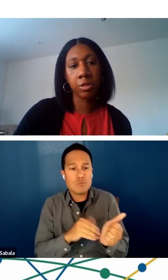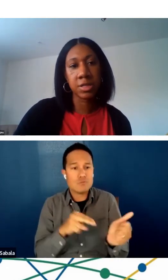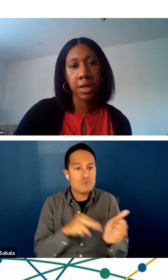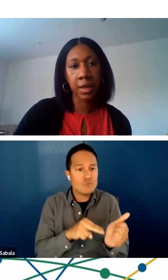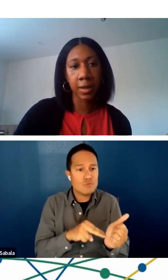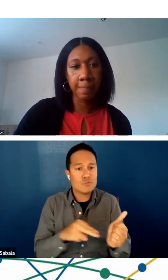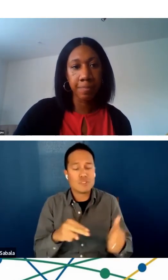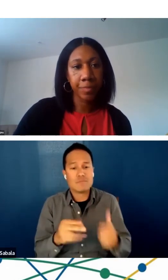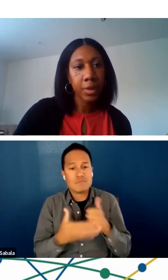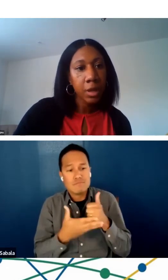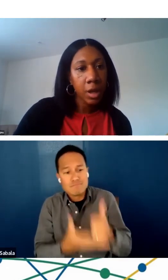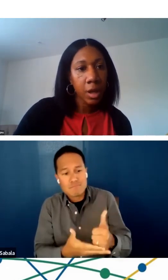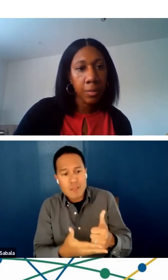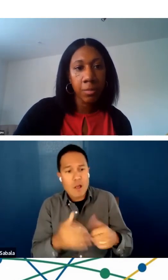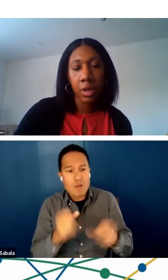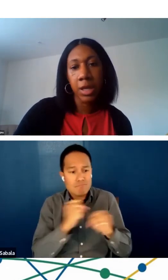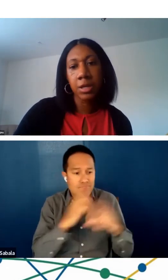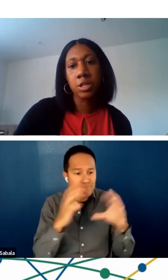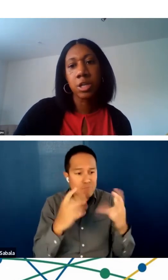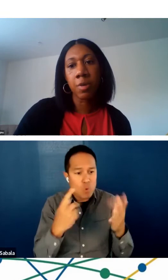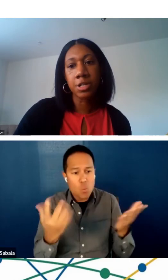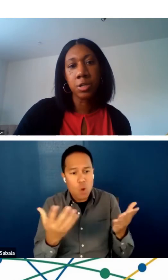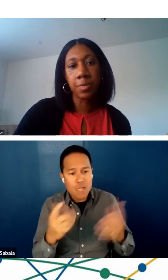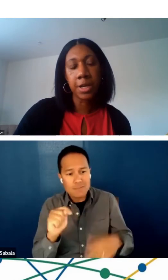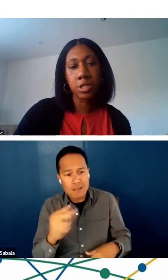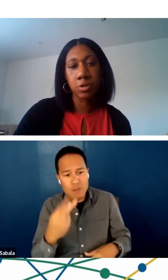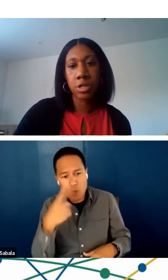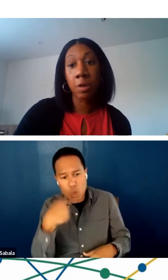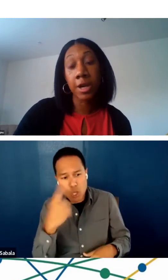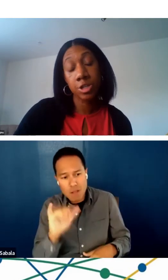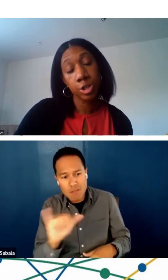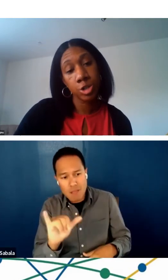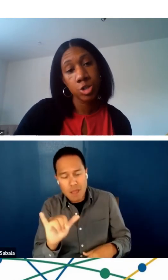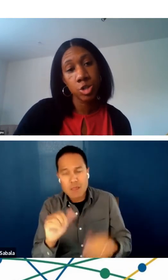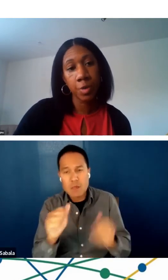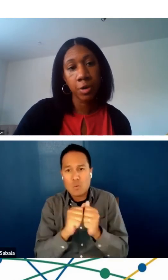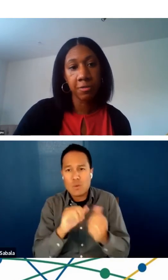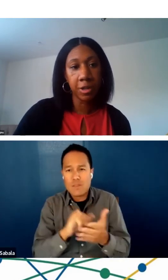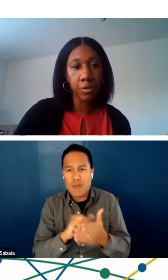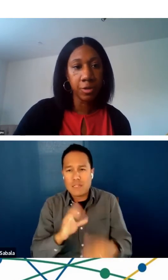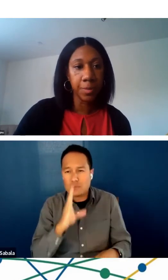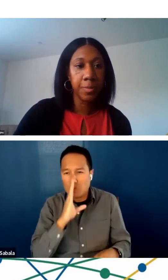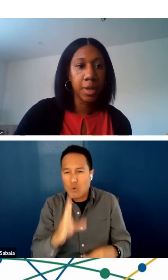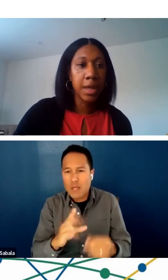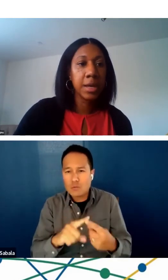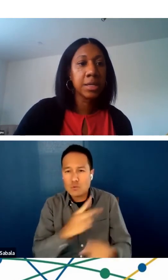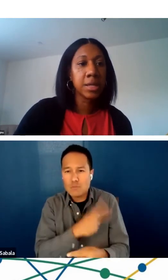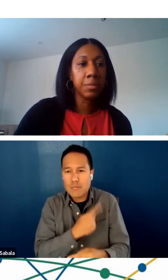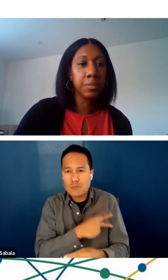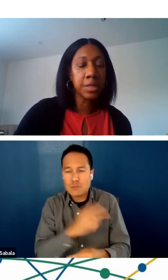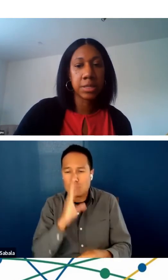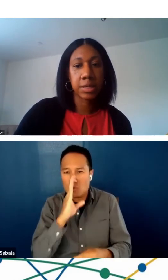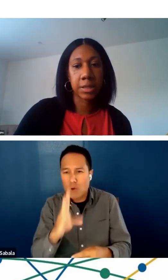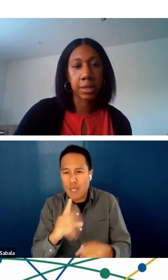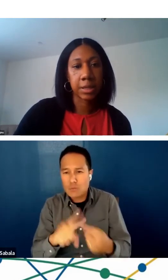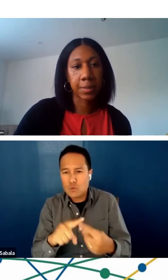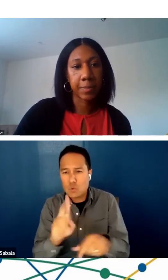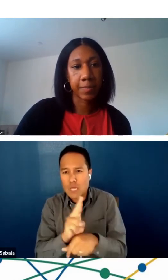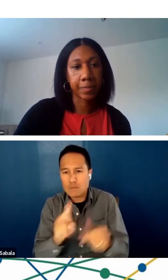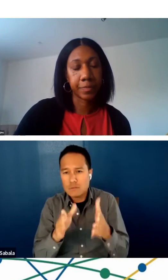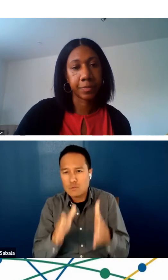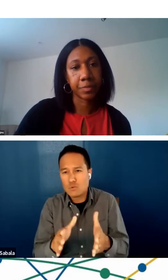telehealth looks like in the direct-to-patient or direct-to-consumer field. Next slide, please.